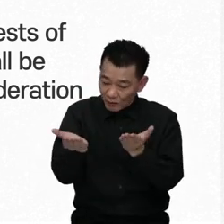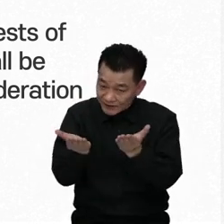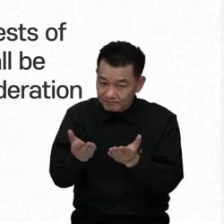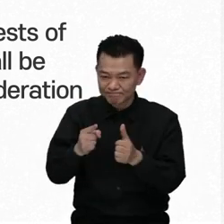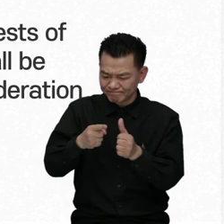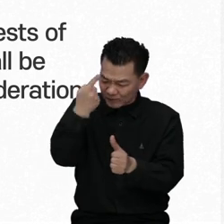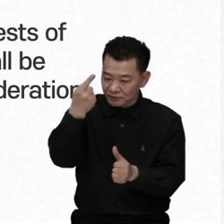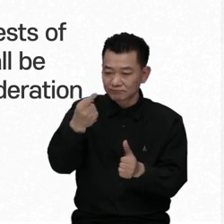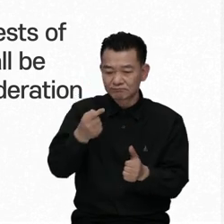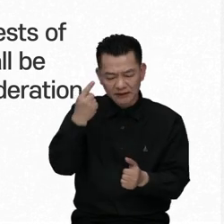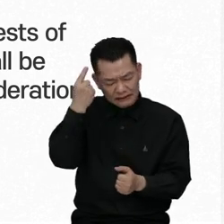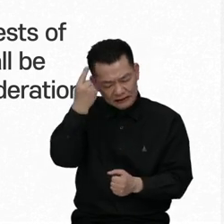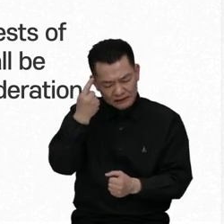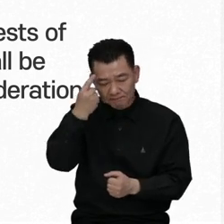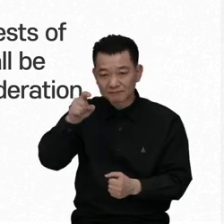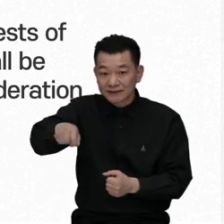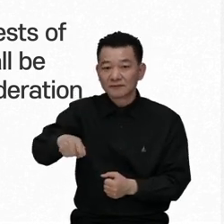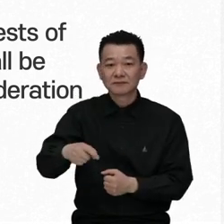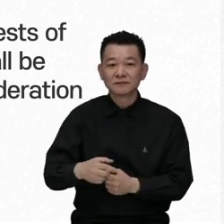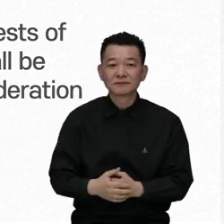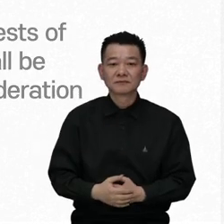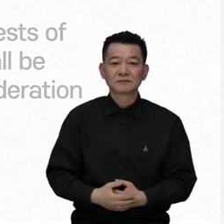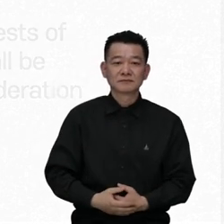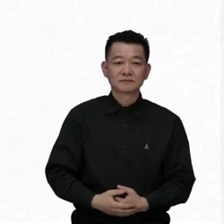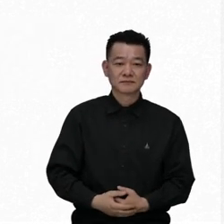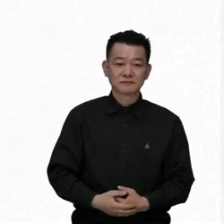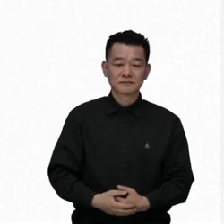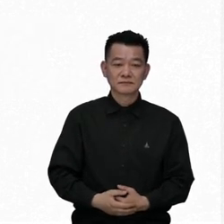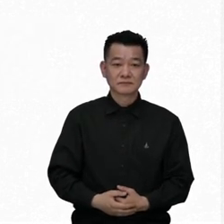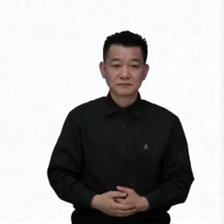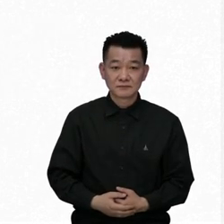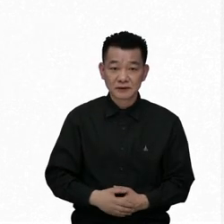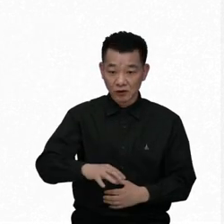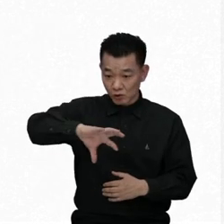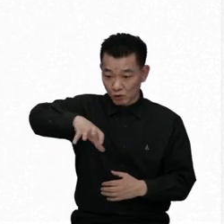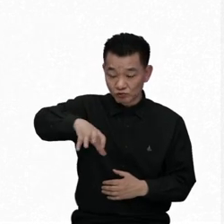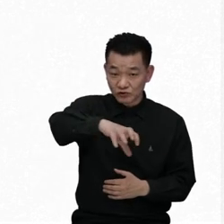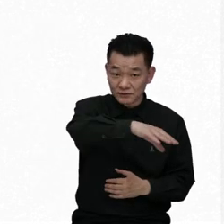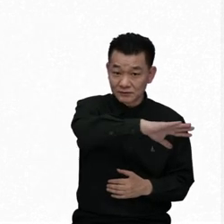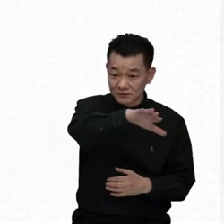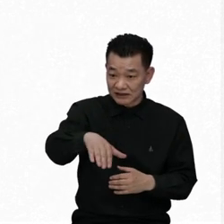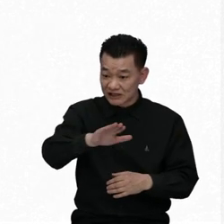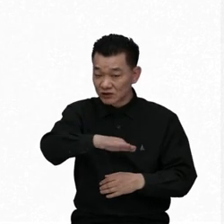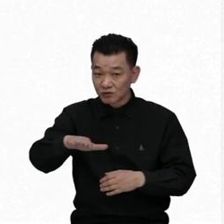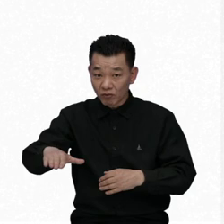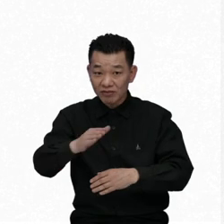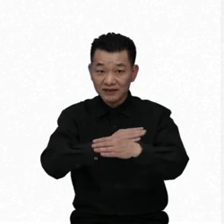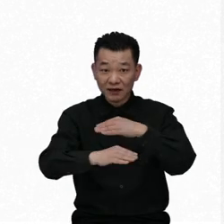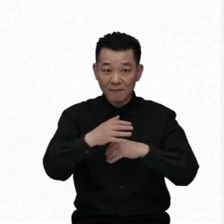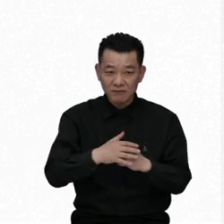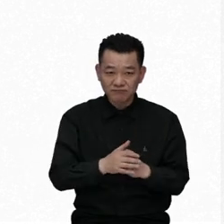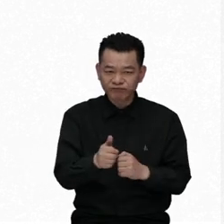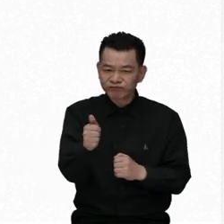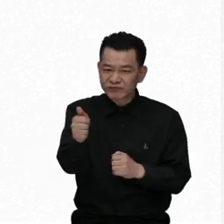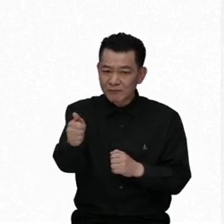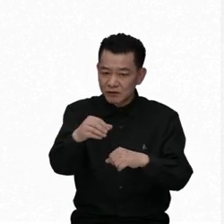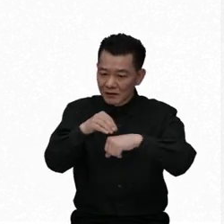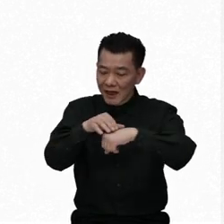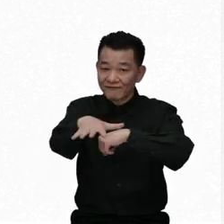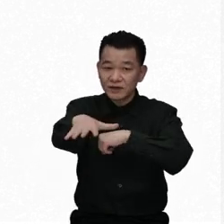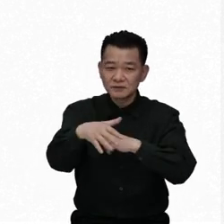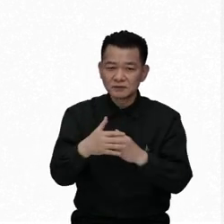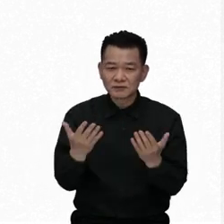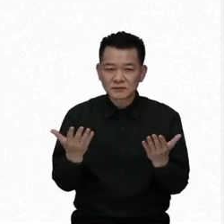child shall be a primary consideration. States parties shall ensure that children with disabilities